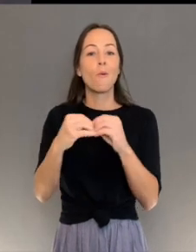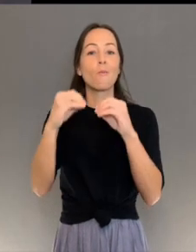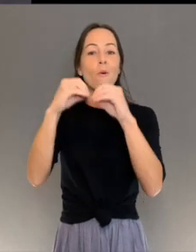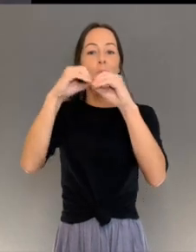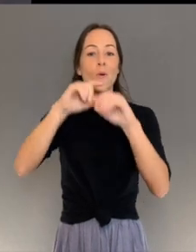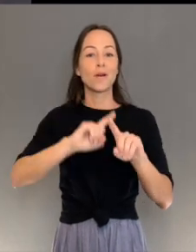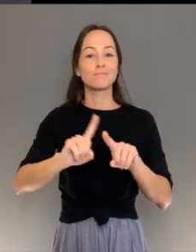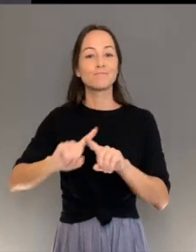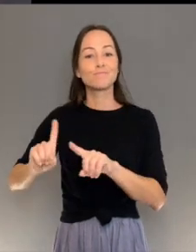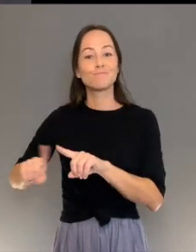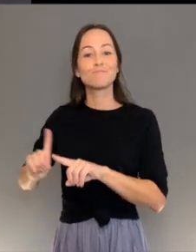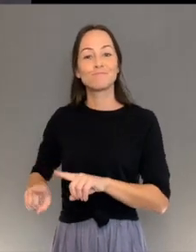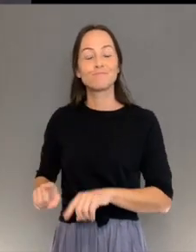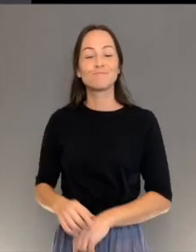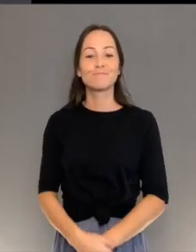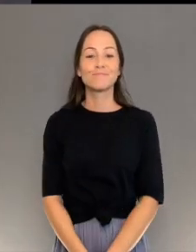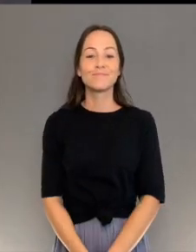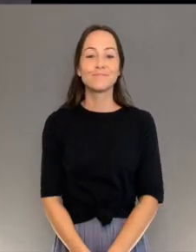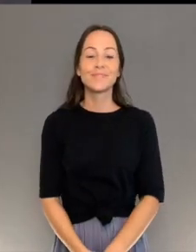marbling paper